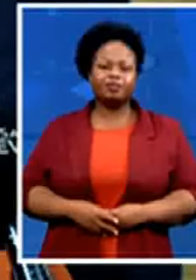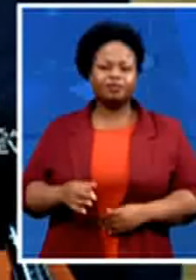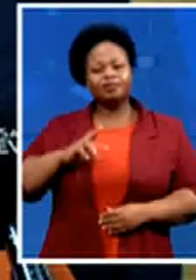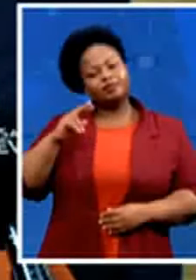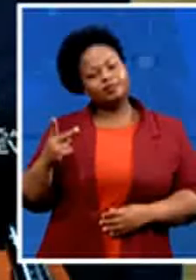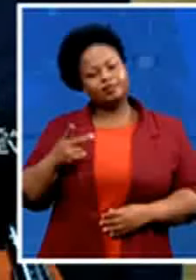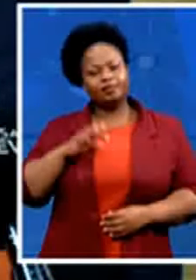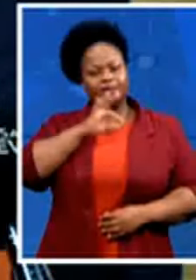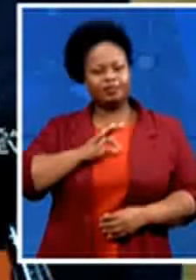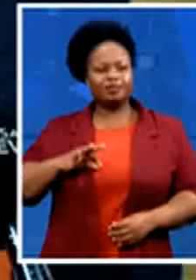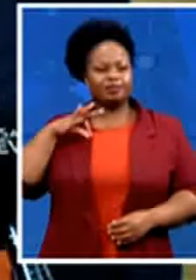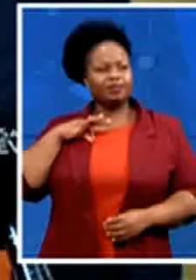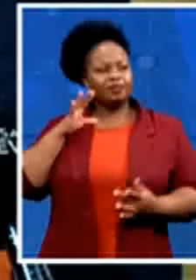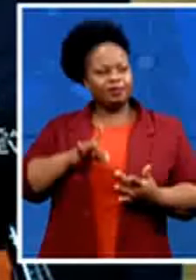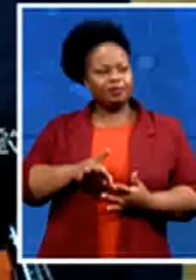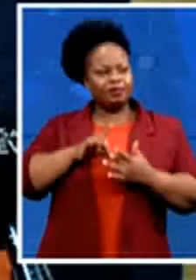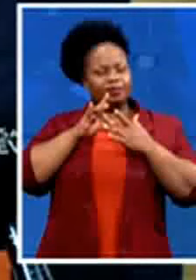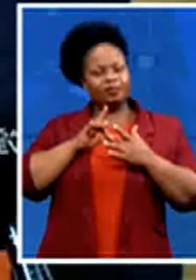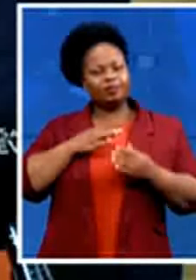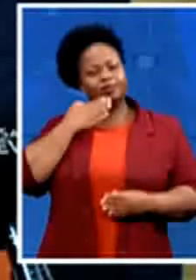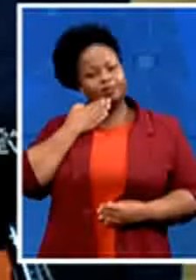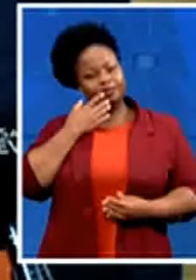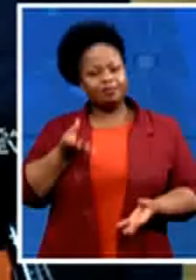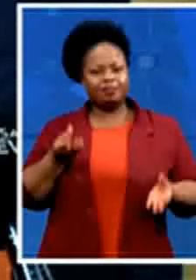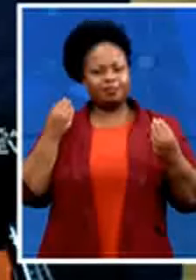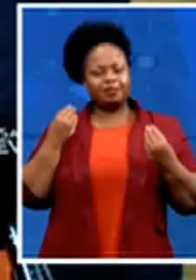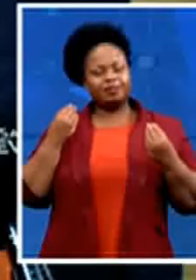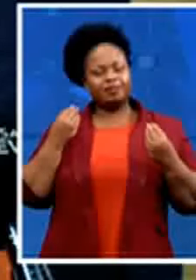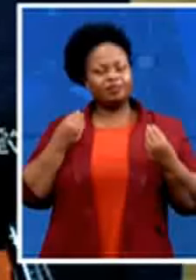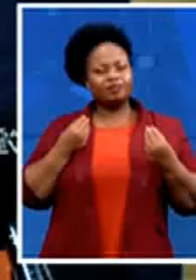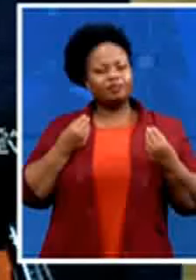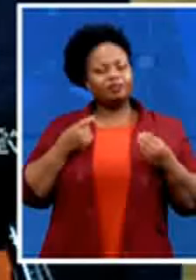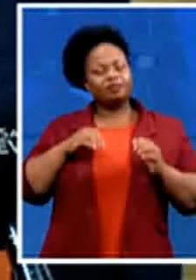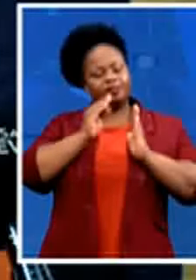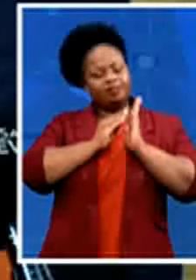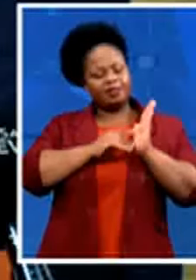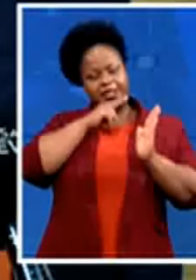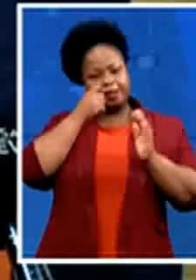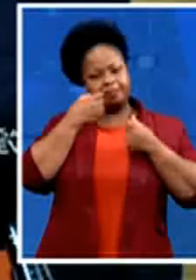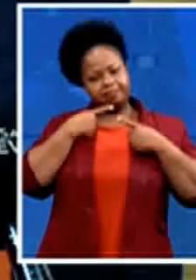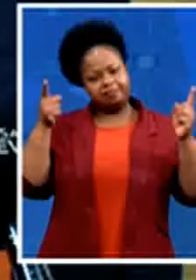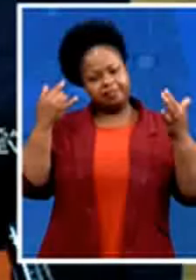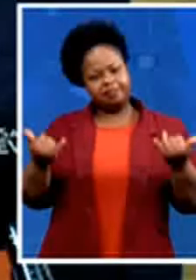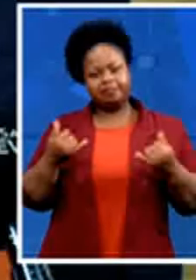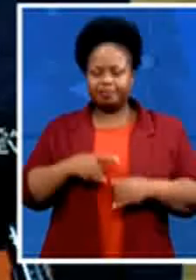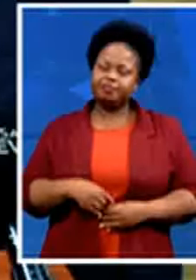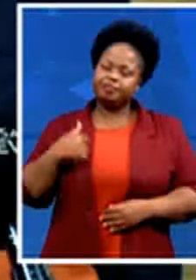able to join us here in johannesburg today i want to say thank you to all of you for for coming